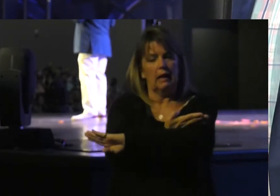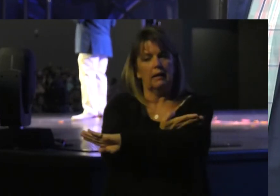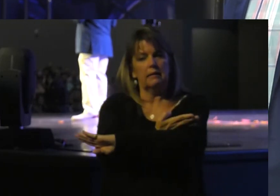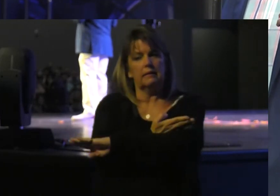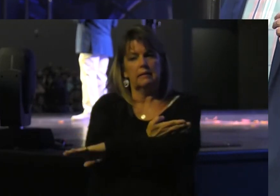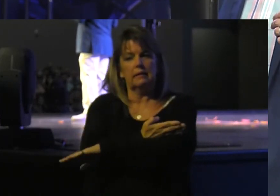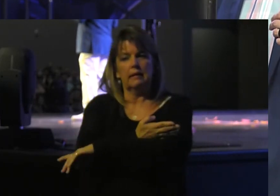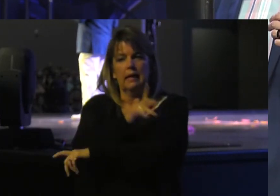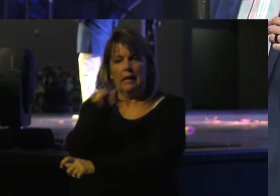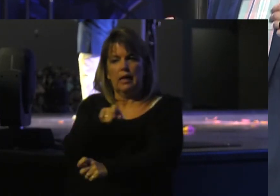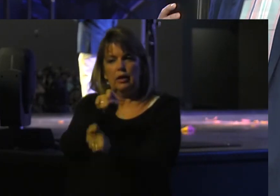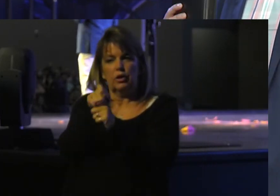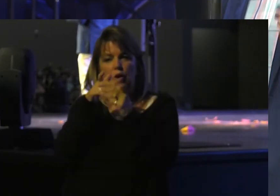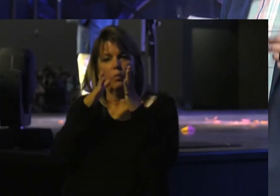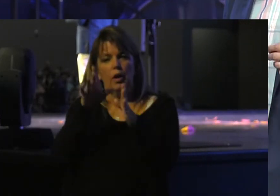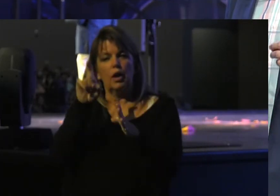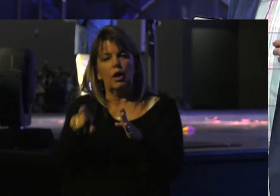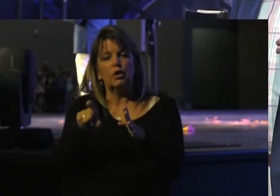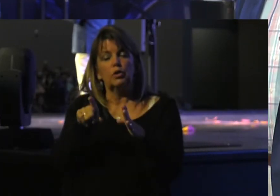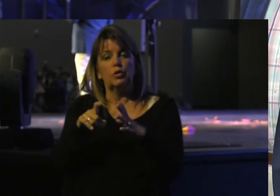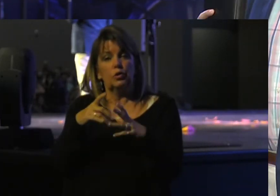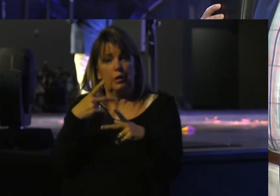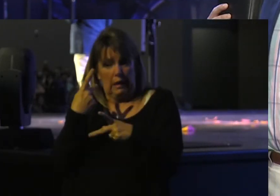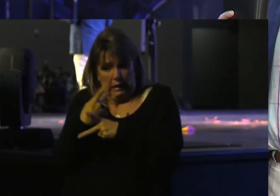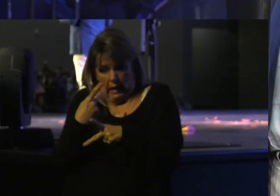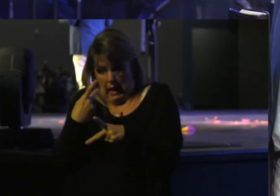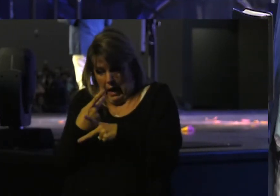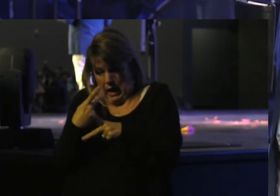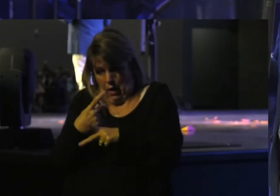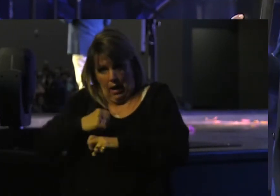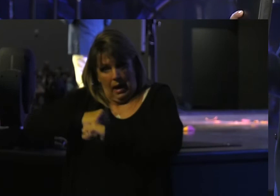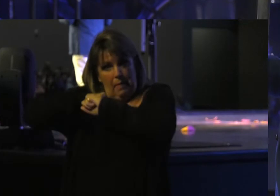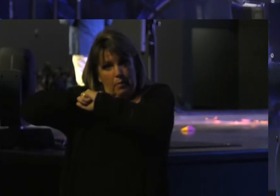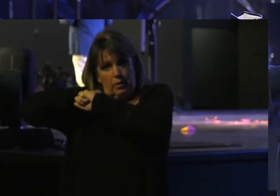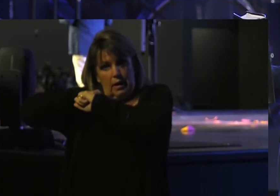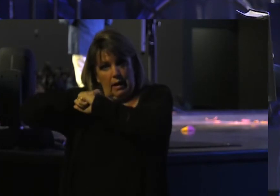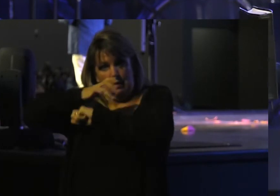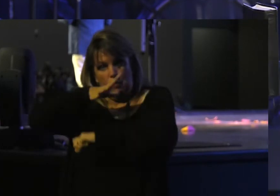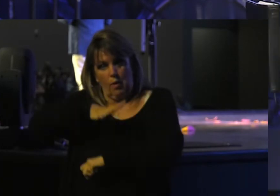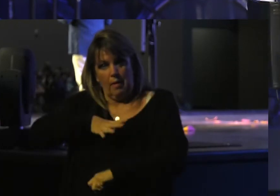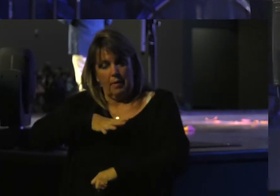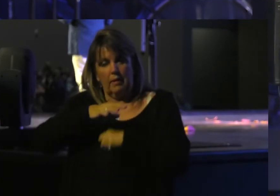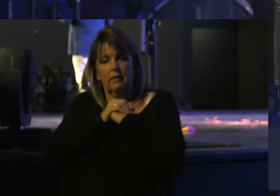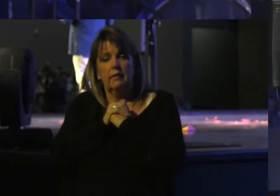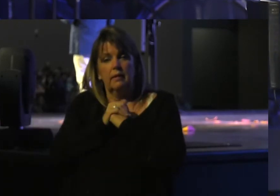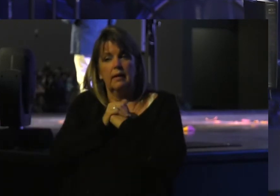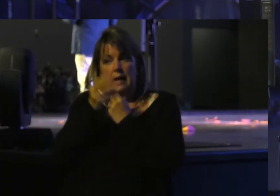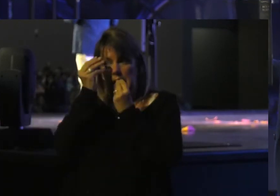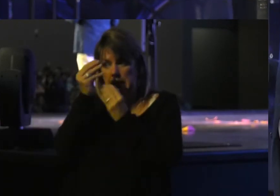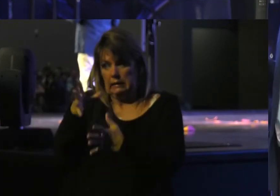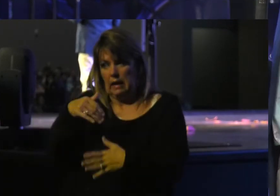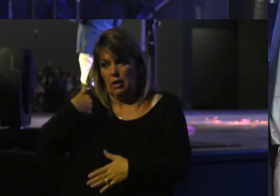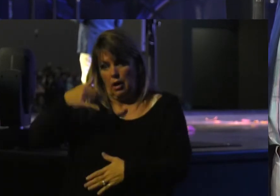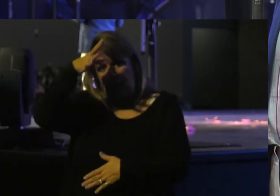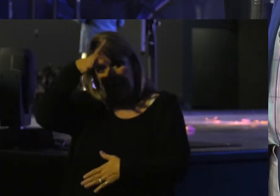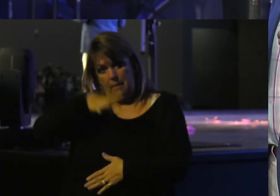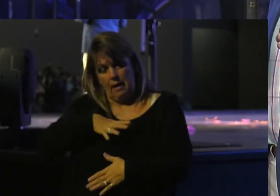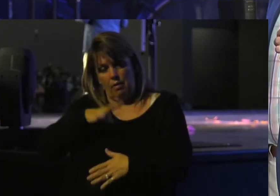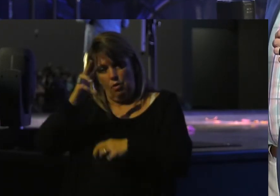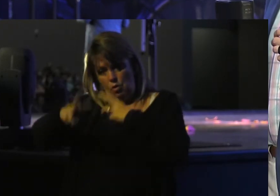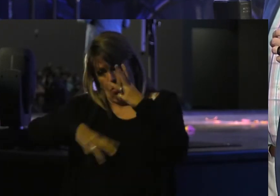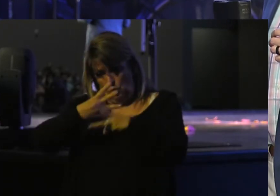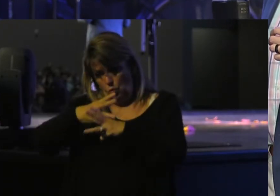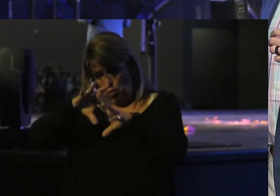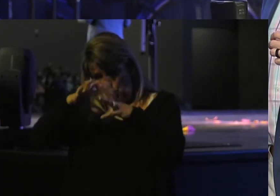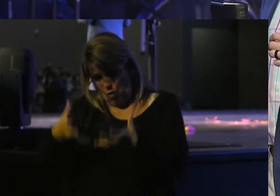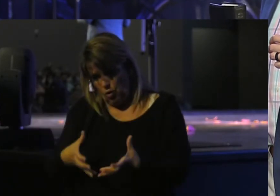There Is A Certain Way You Should Care And Protect Women And To Tell Them That The World Can